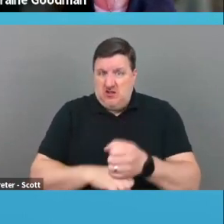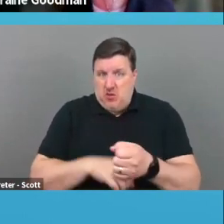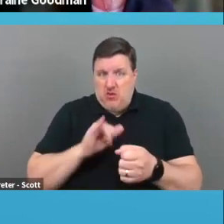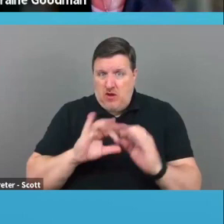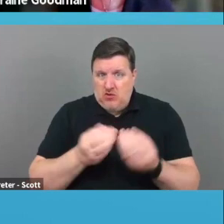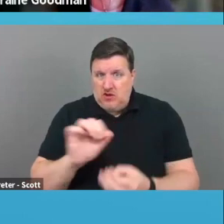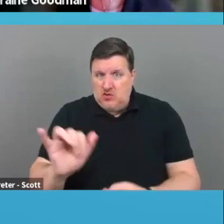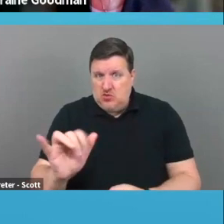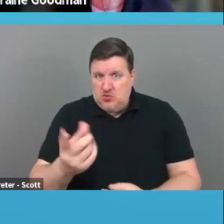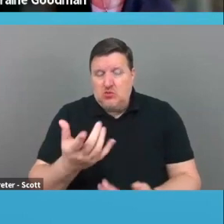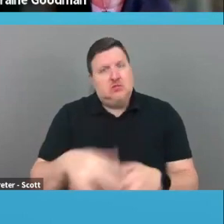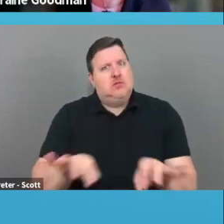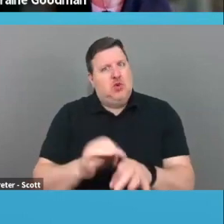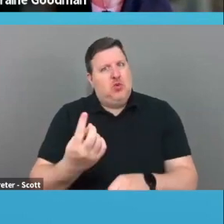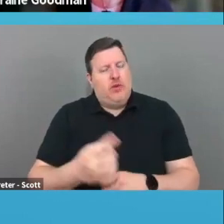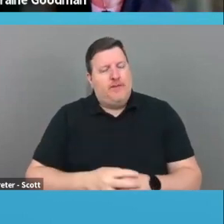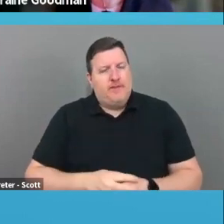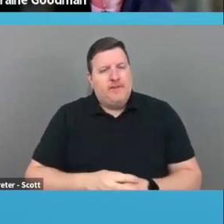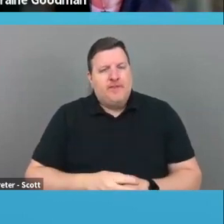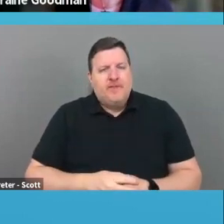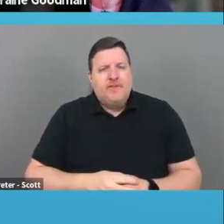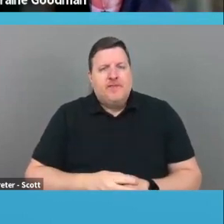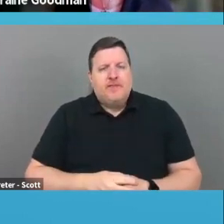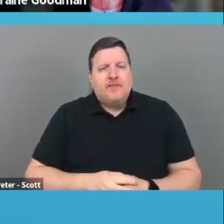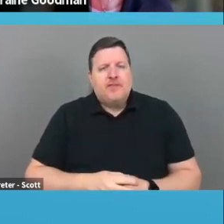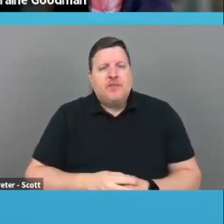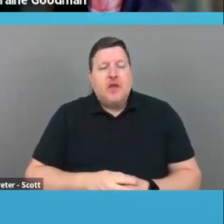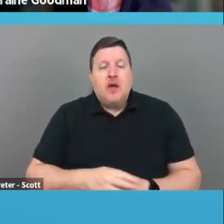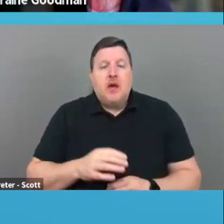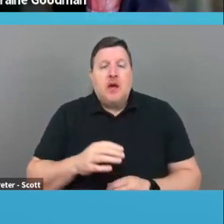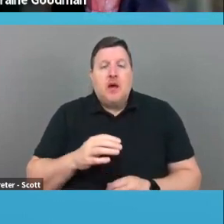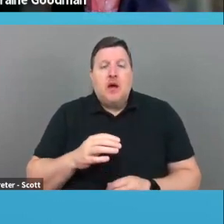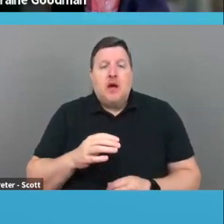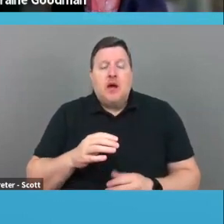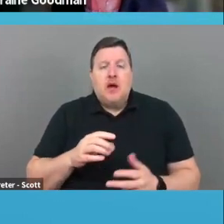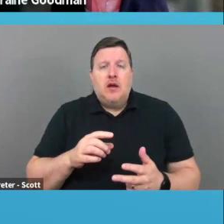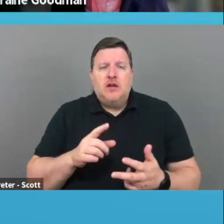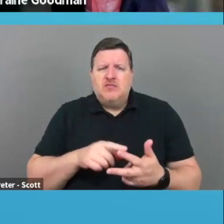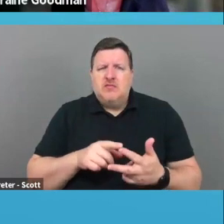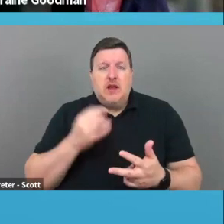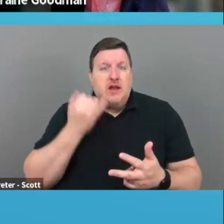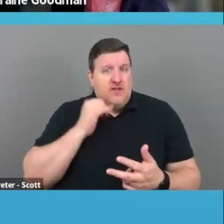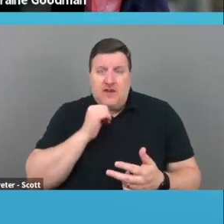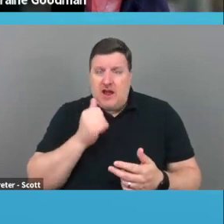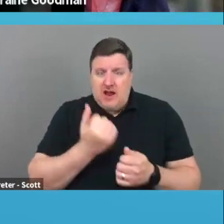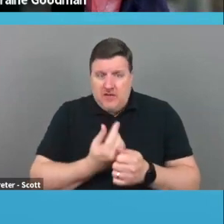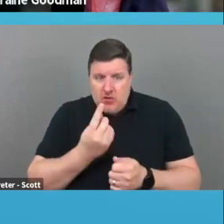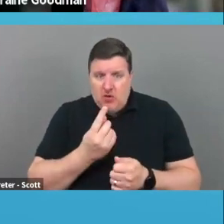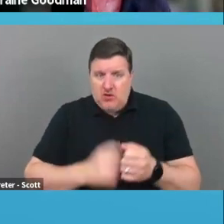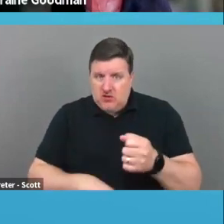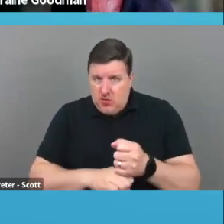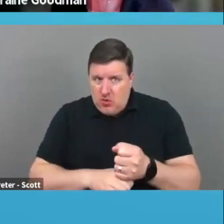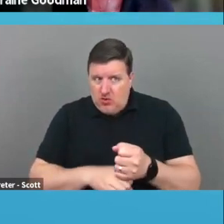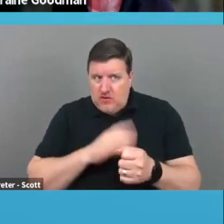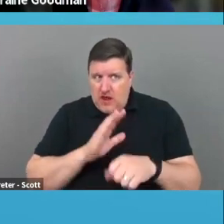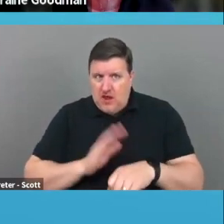That's a critical one. Um, does the, and if they, if not everybody supports your organization on the